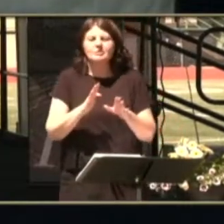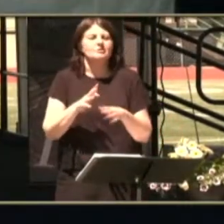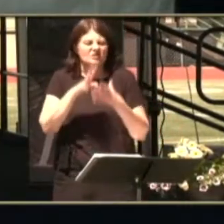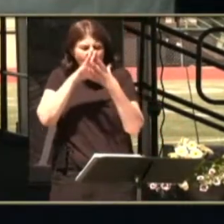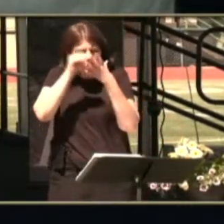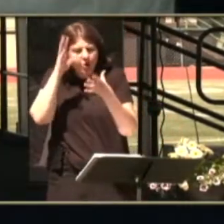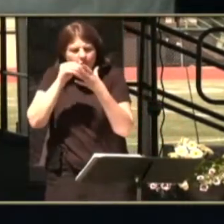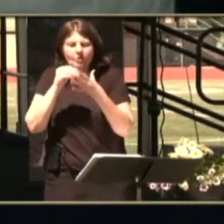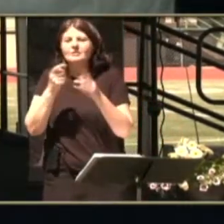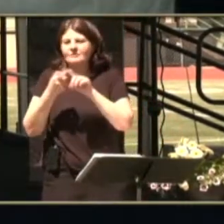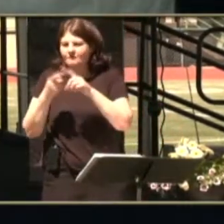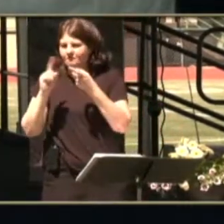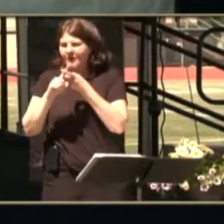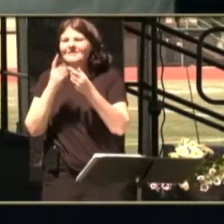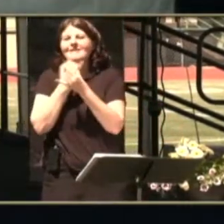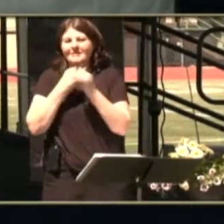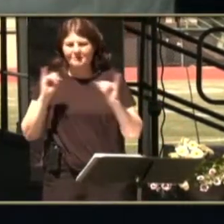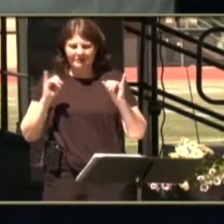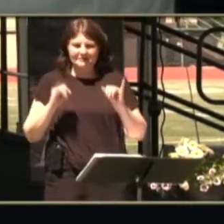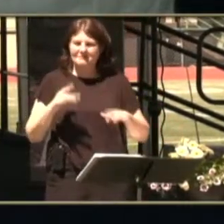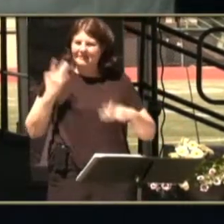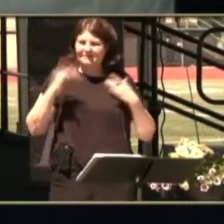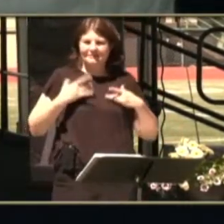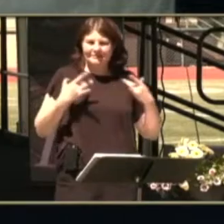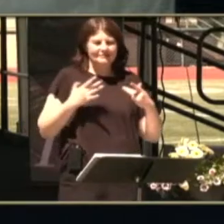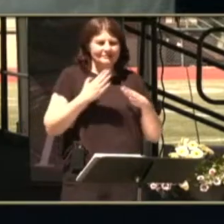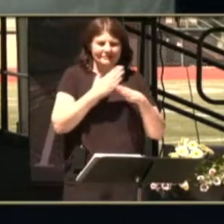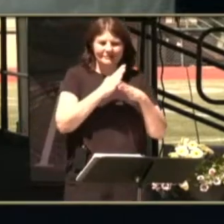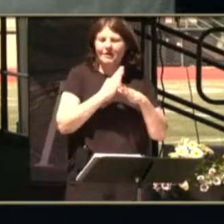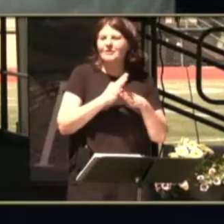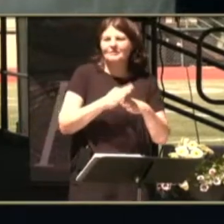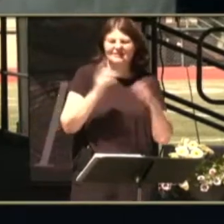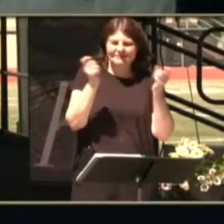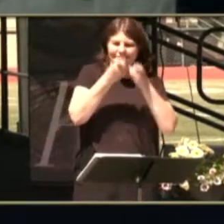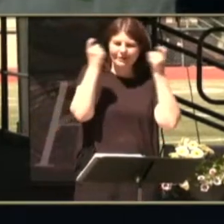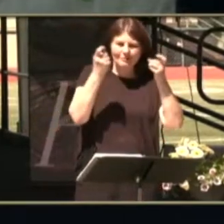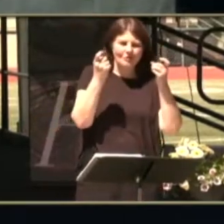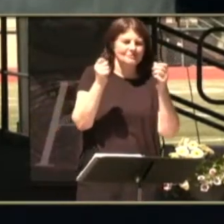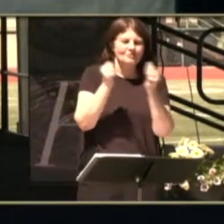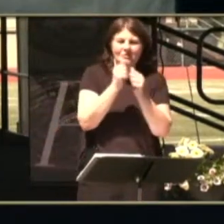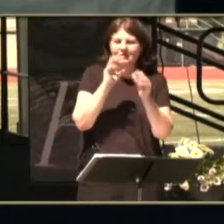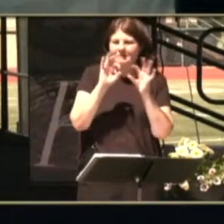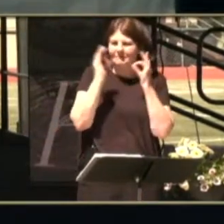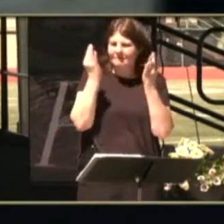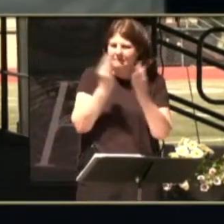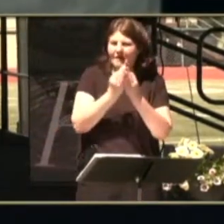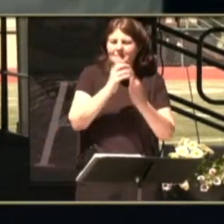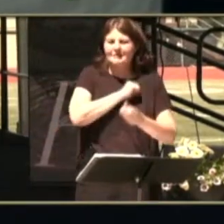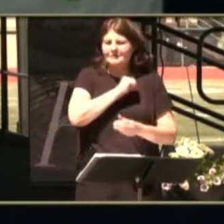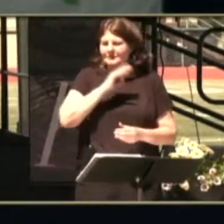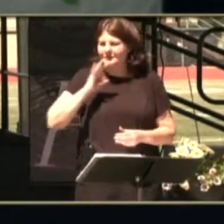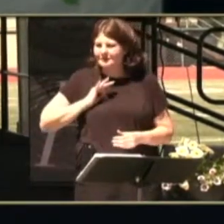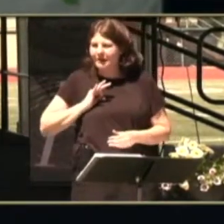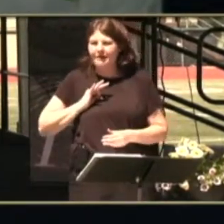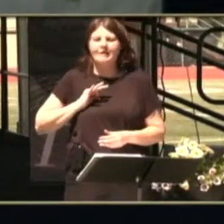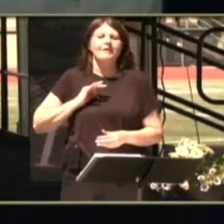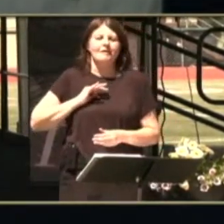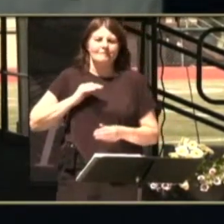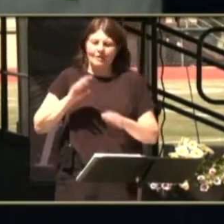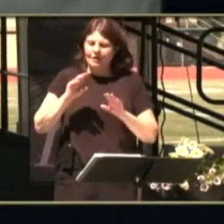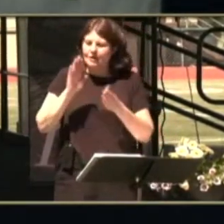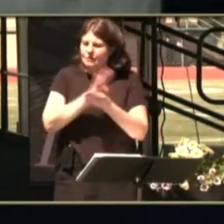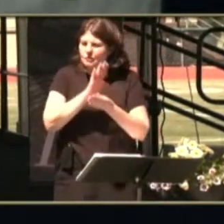independence. I am excited to share the celebration with our families, staff members, members of the school board, our superintendent,